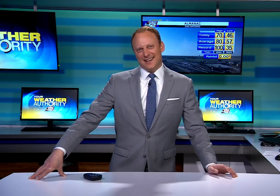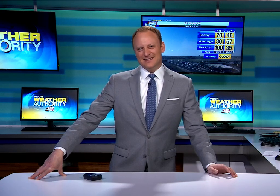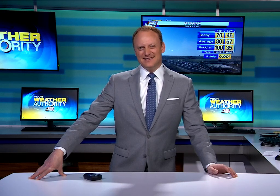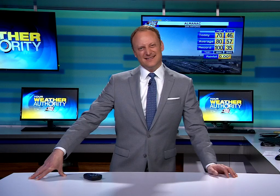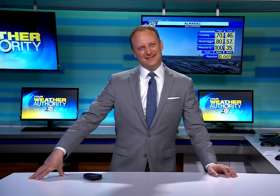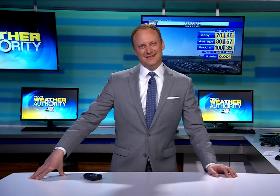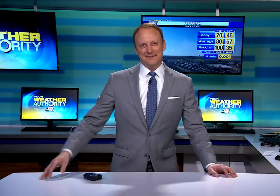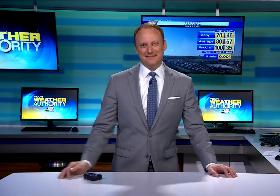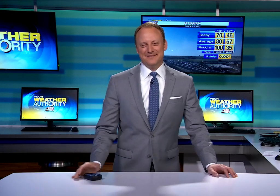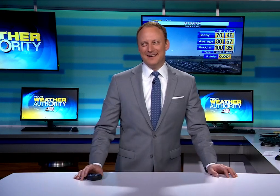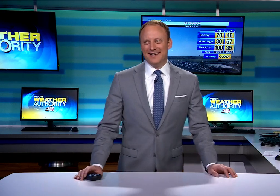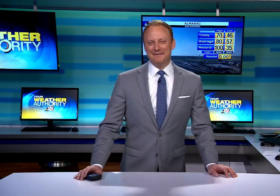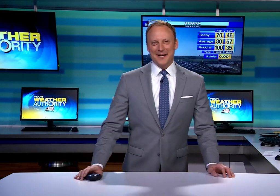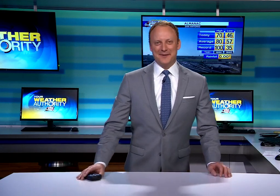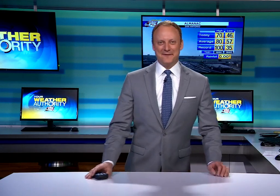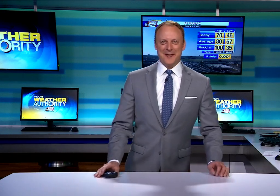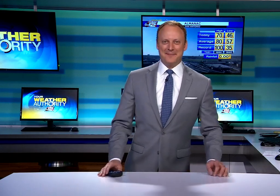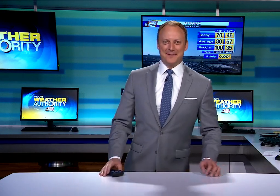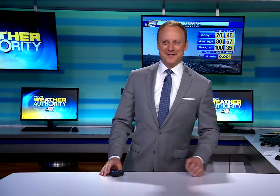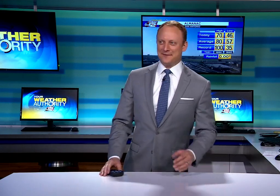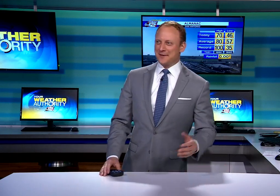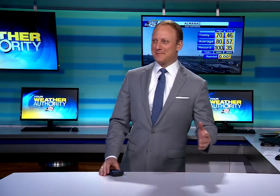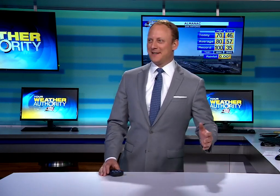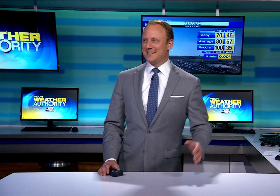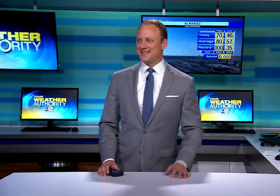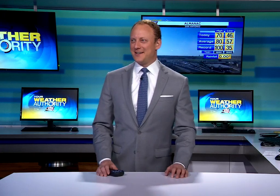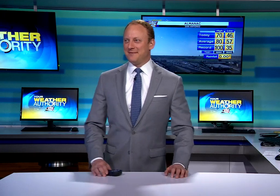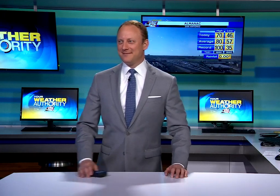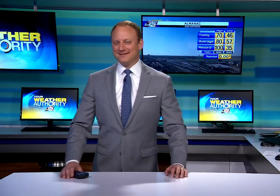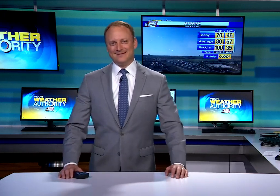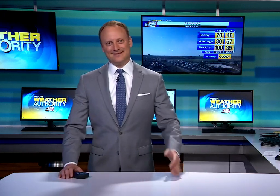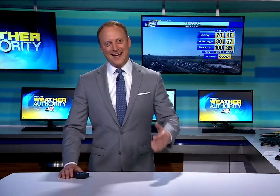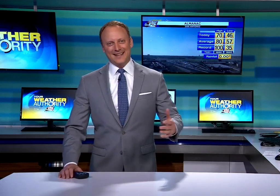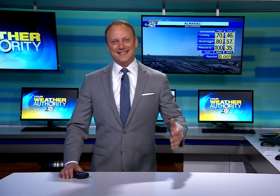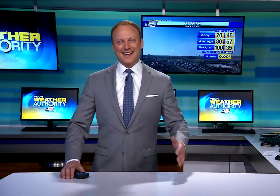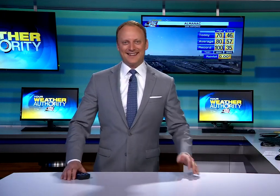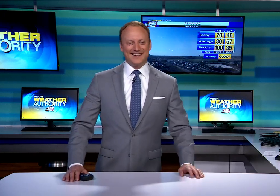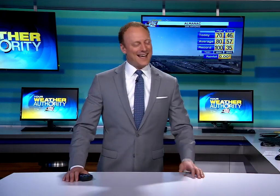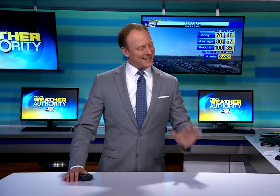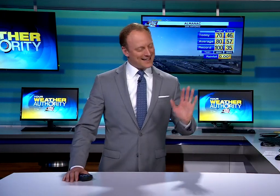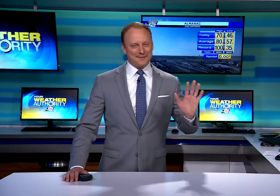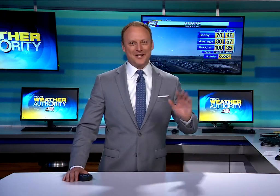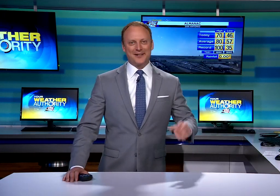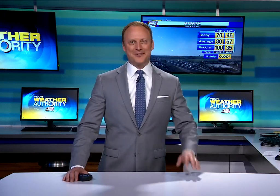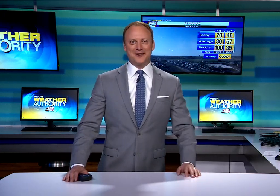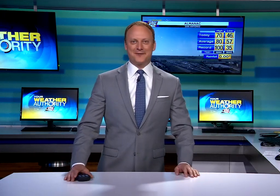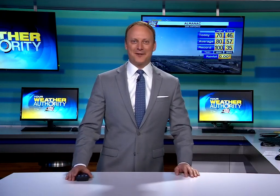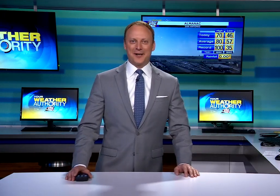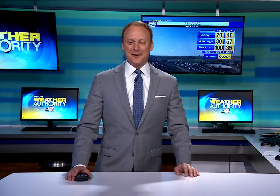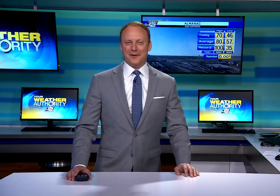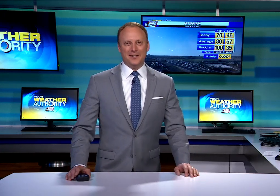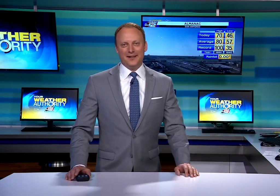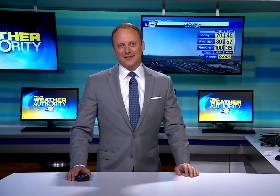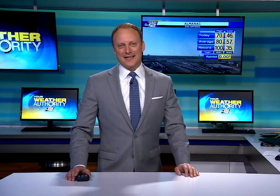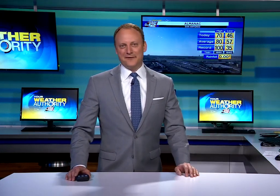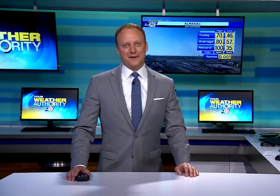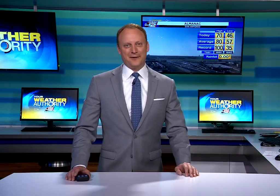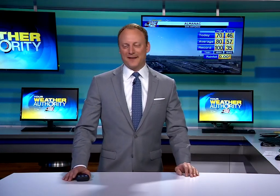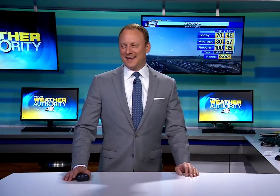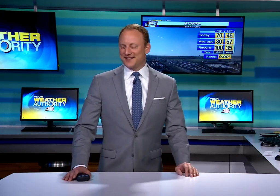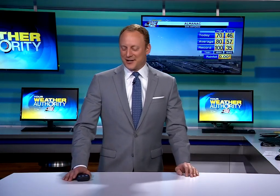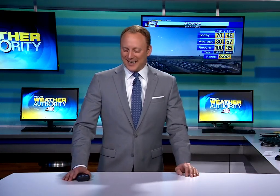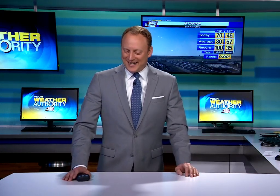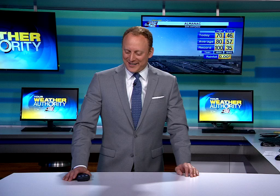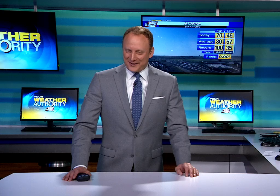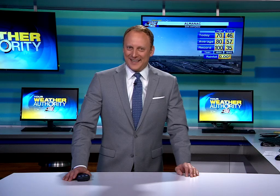Yeah. Not so much. Not a big fan of peeps in the first place. So I'm not Oh, I love them. Yeah. See, I'm not a good critic for it anyway, but just having